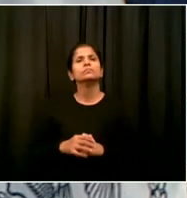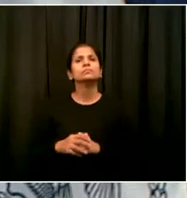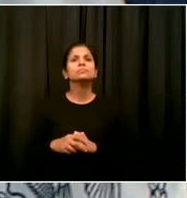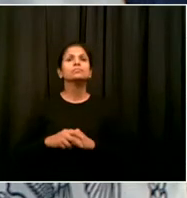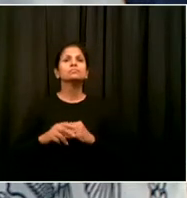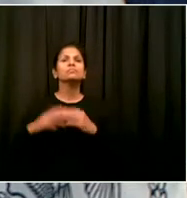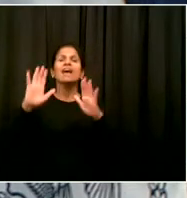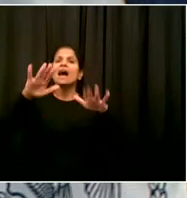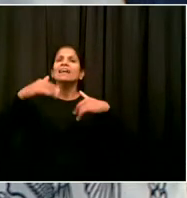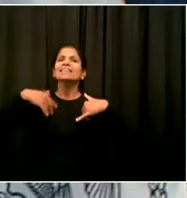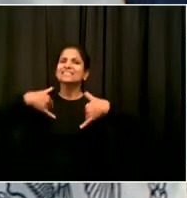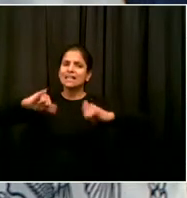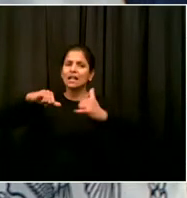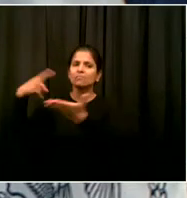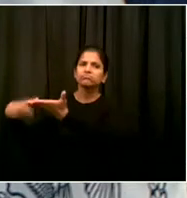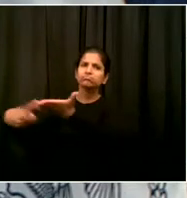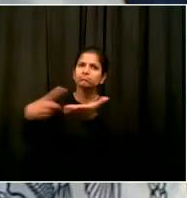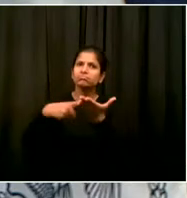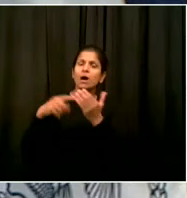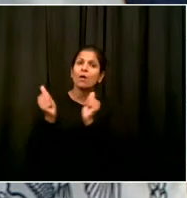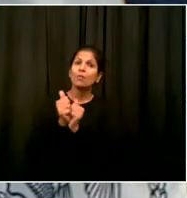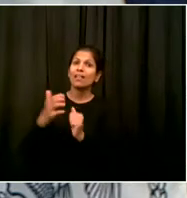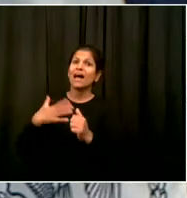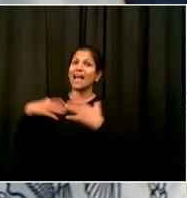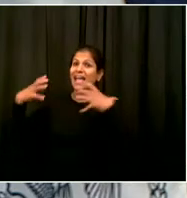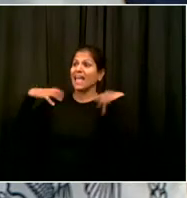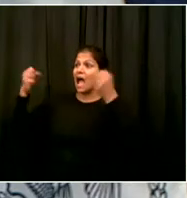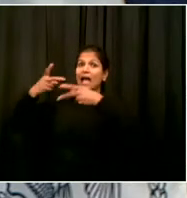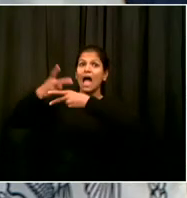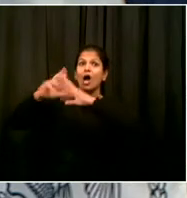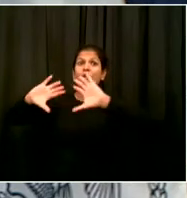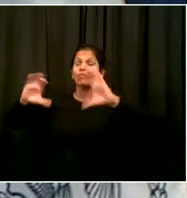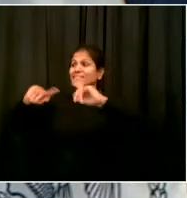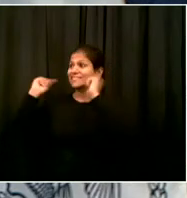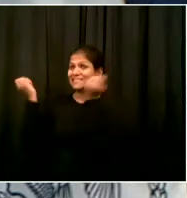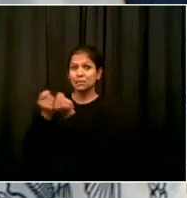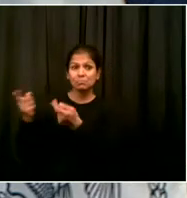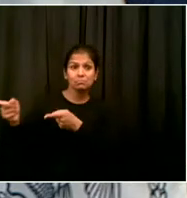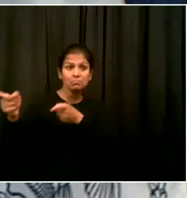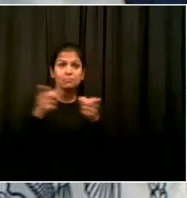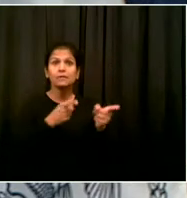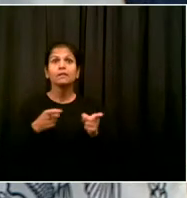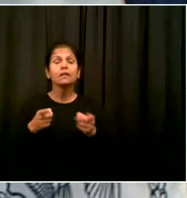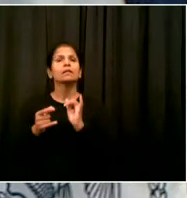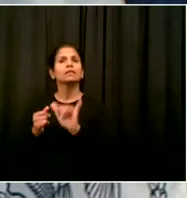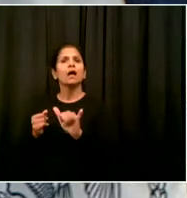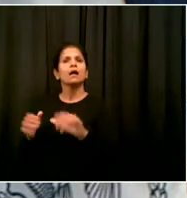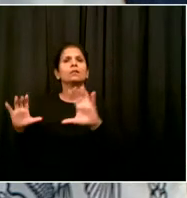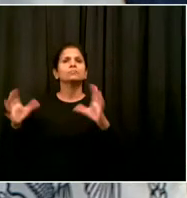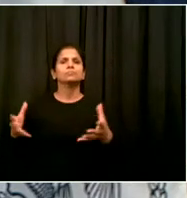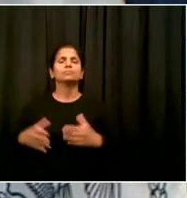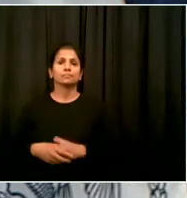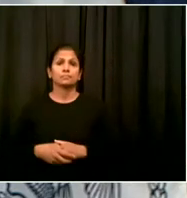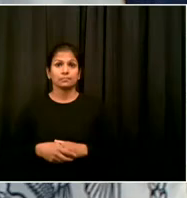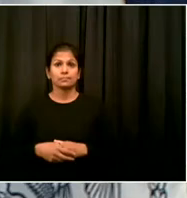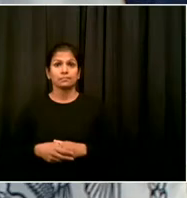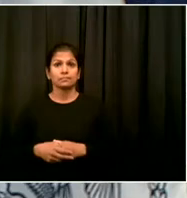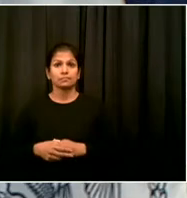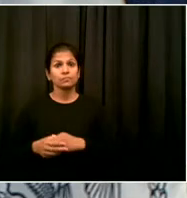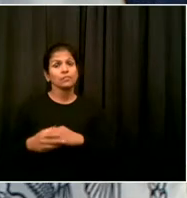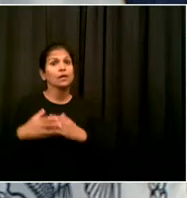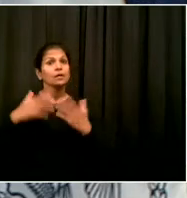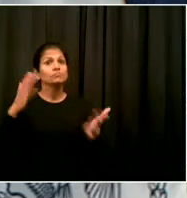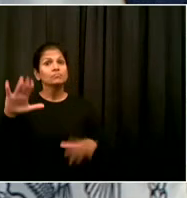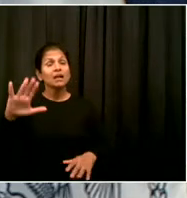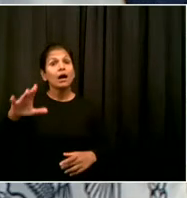For the very same reason as I talked about a few minutes ago. We do have an immediate danger of a second wave in New York City. We fought it back